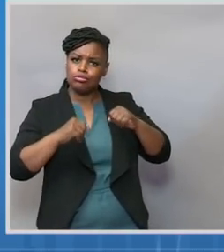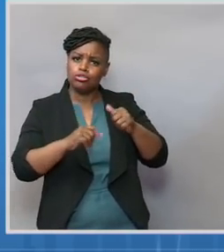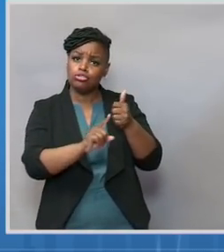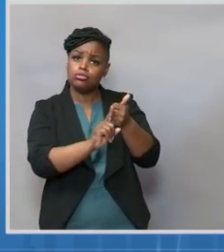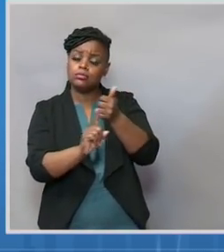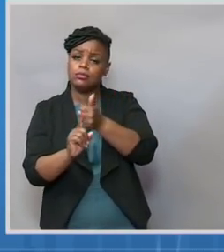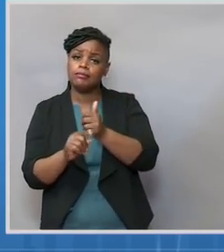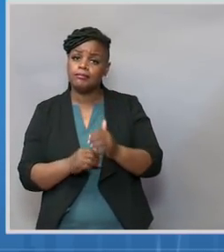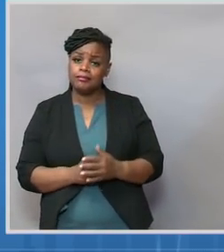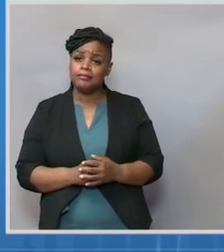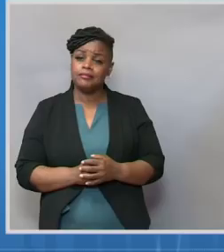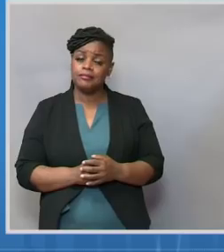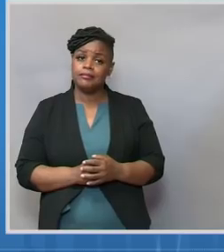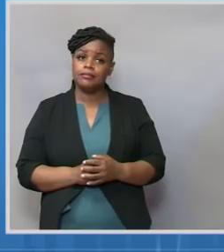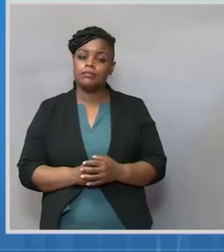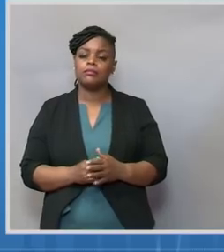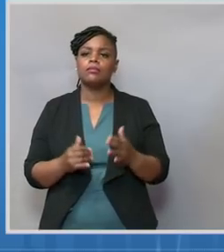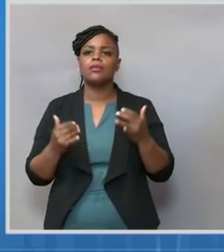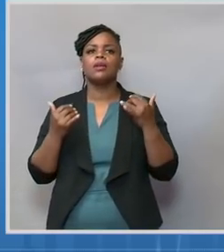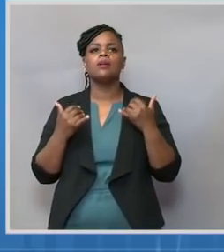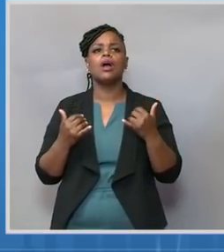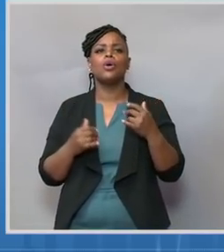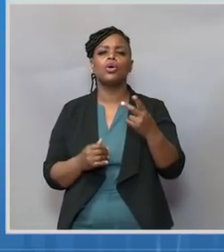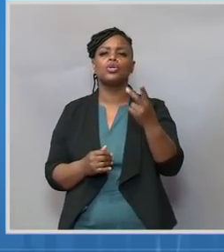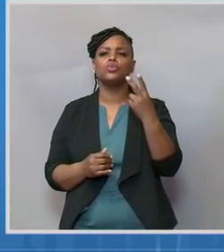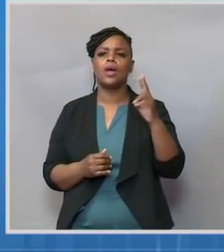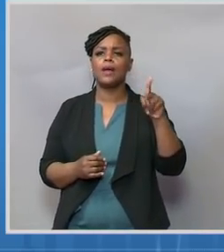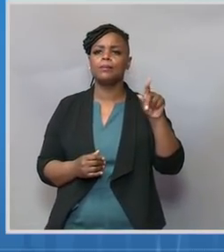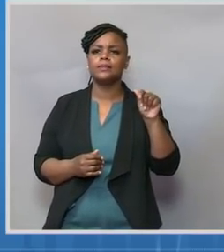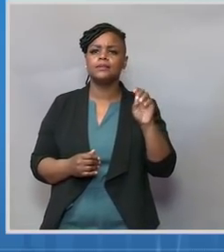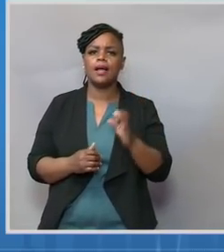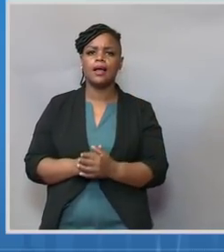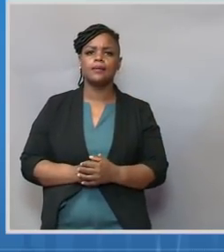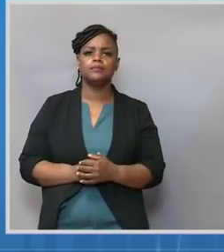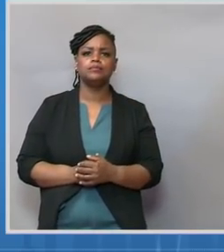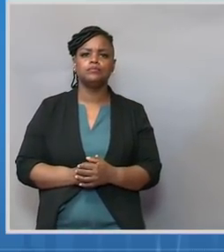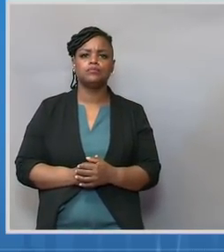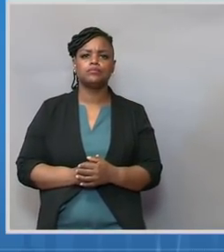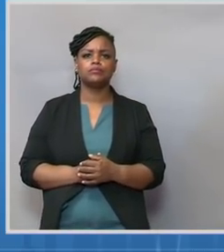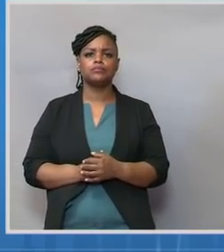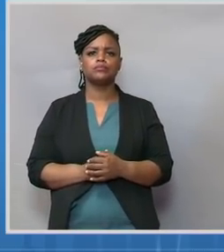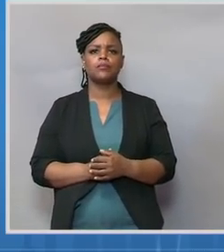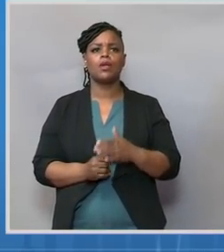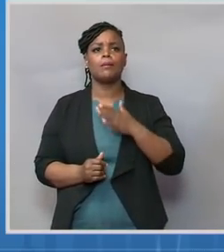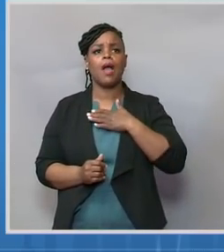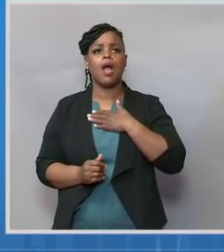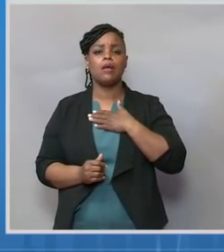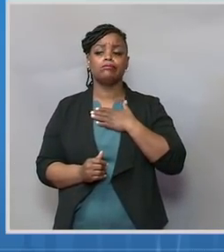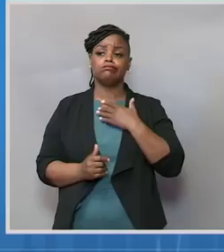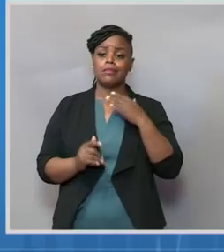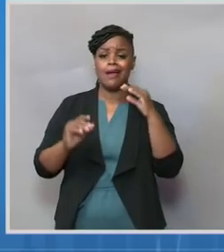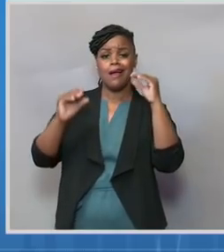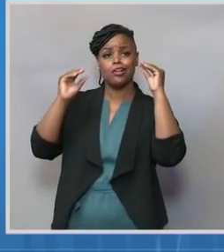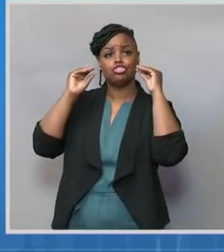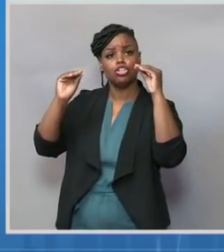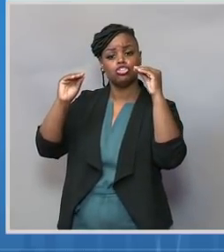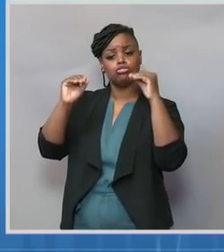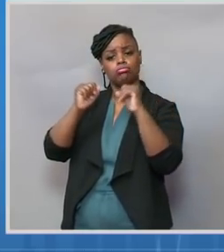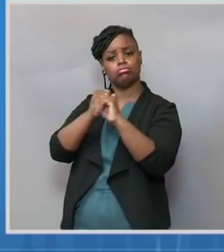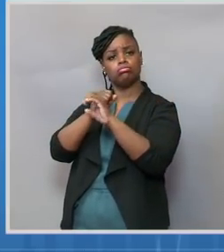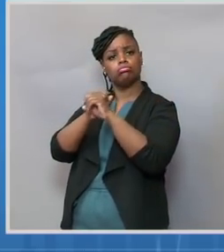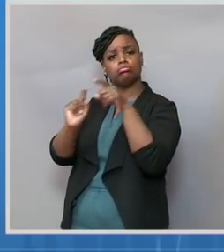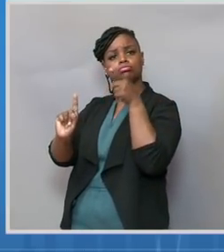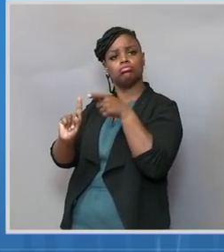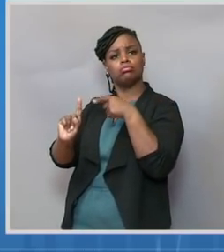want to share with you two updates related to our We Can Do This public education campaign. The first, building on research that we